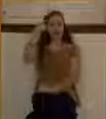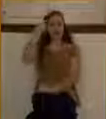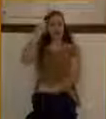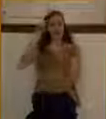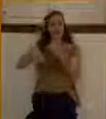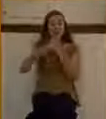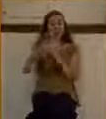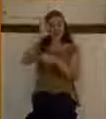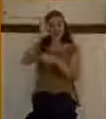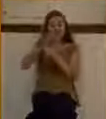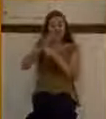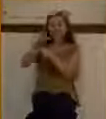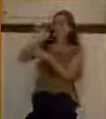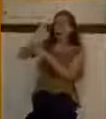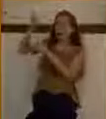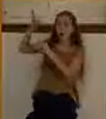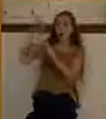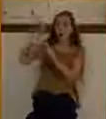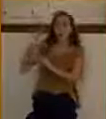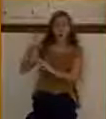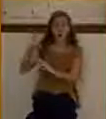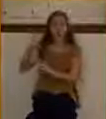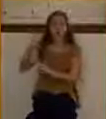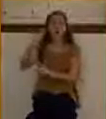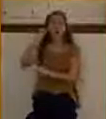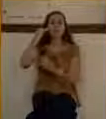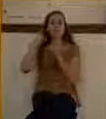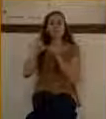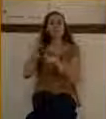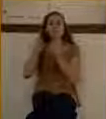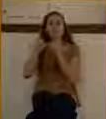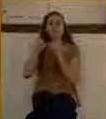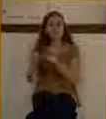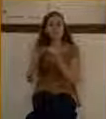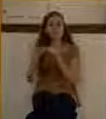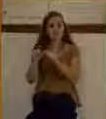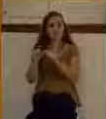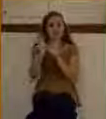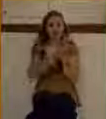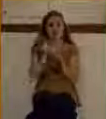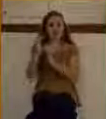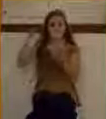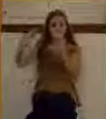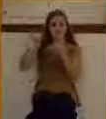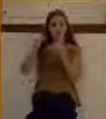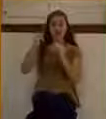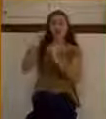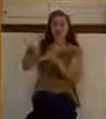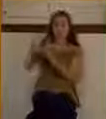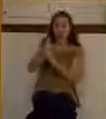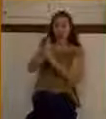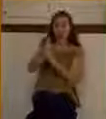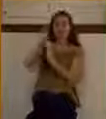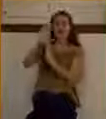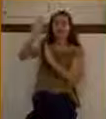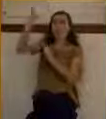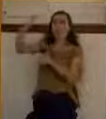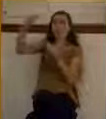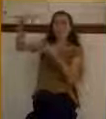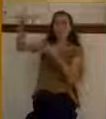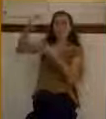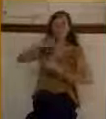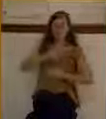honors is persistent faith. Remember what Jesus taught? Ask, and it shall be given to you. Seek, and ye shall find.